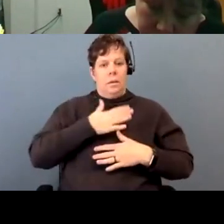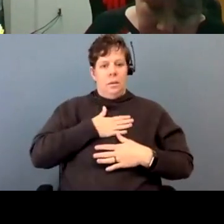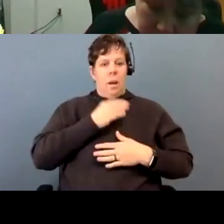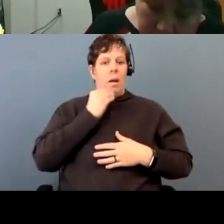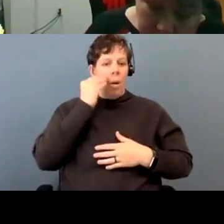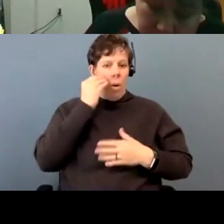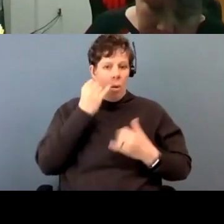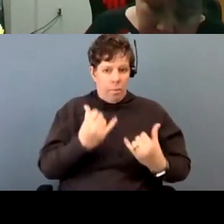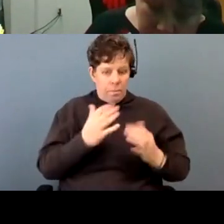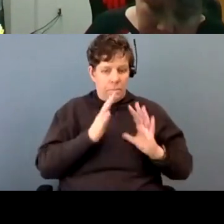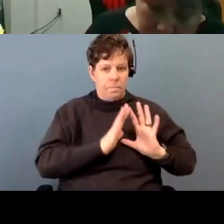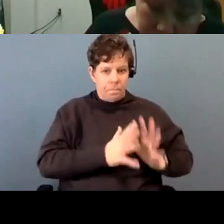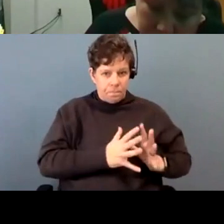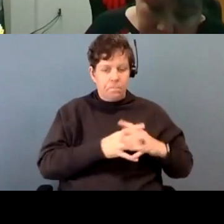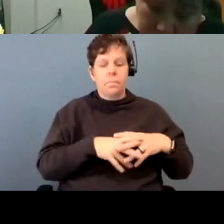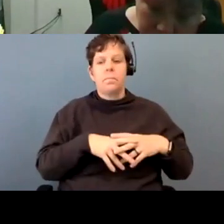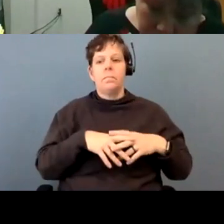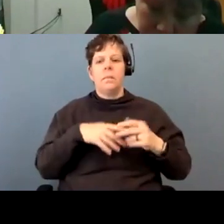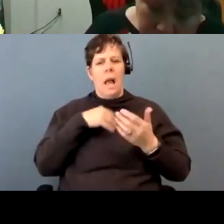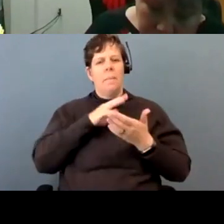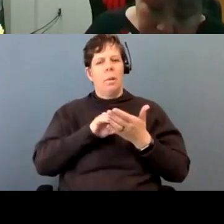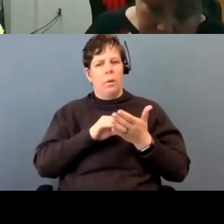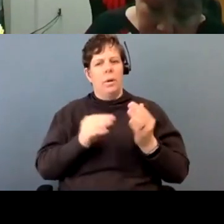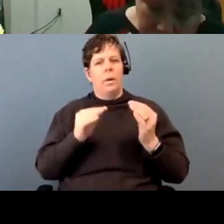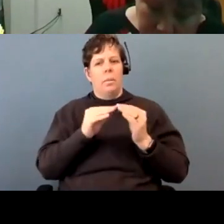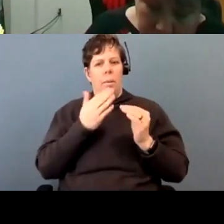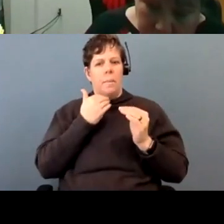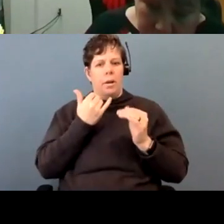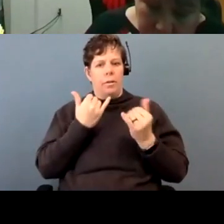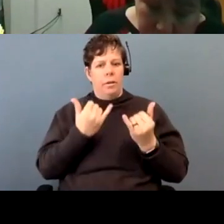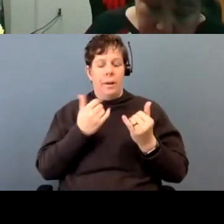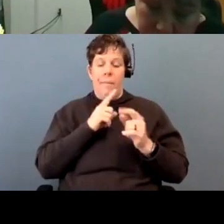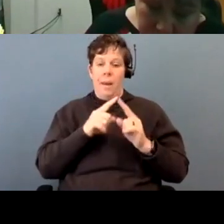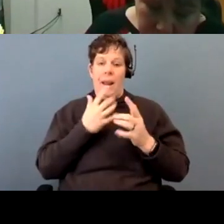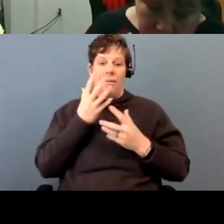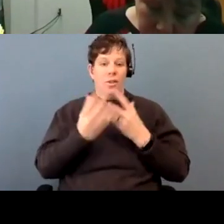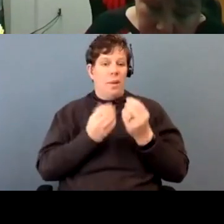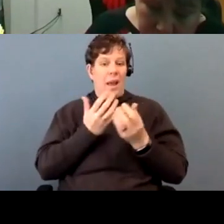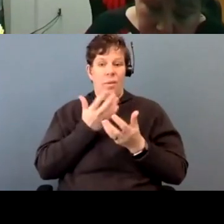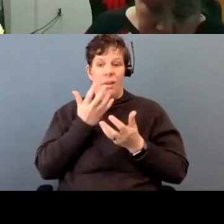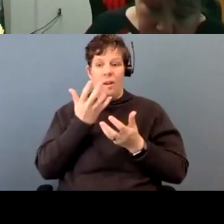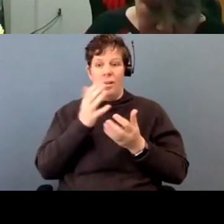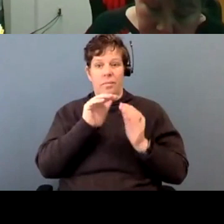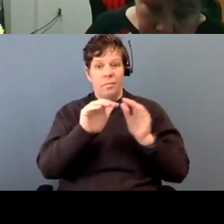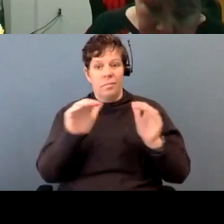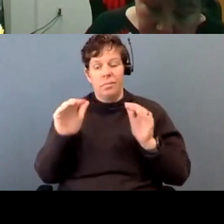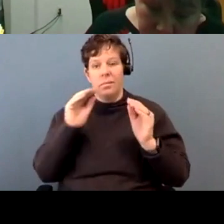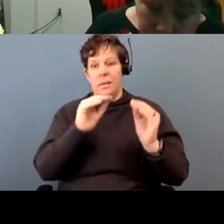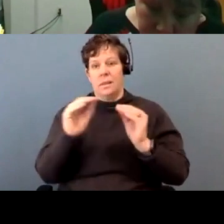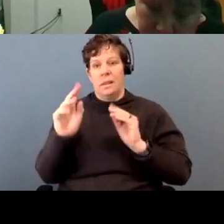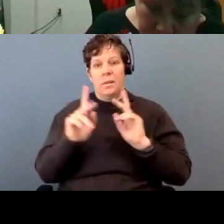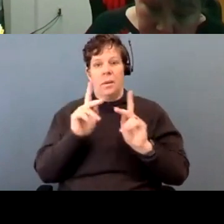And, um, but I really, you know, I have to be out there making awareness because we need to find these